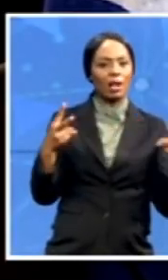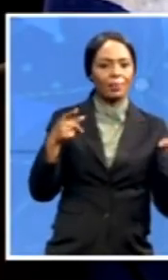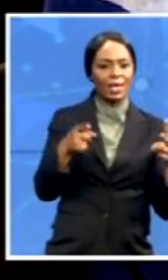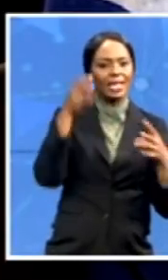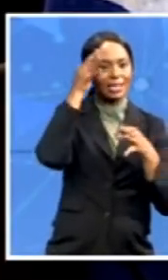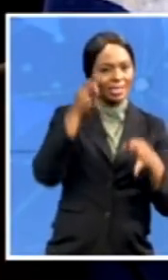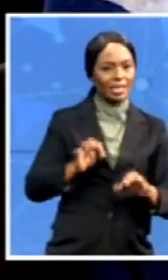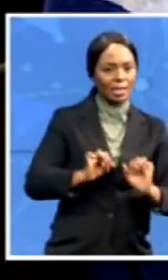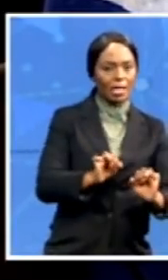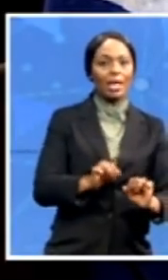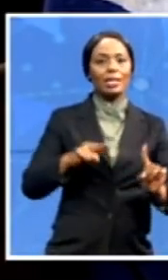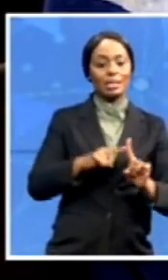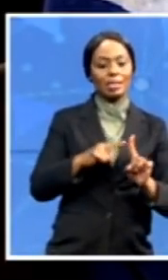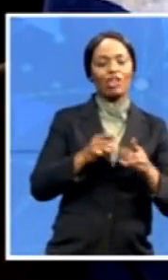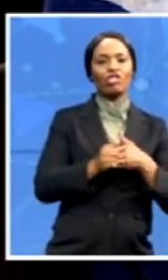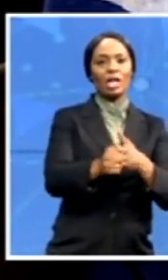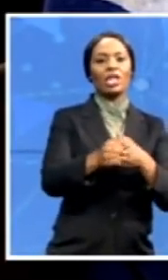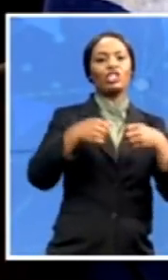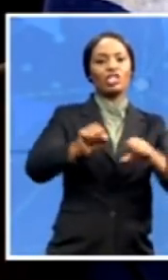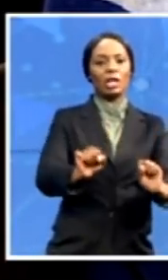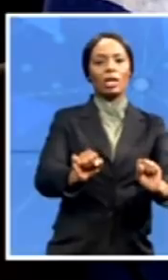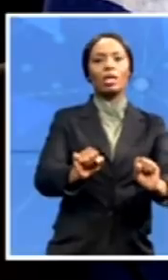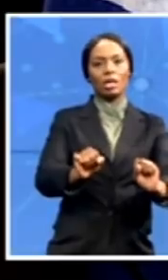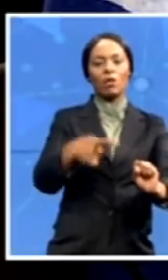Czech Republic,